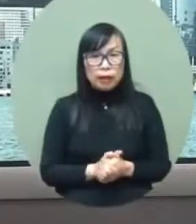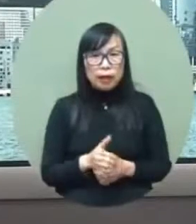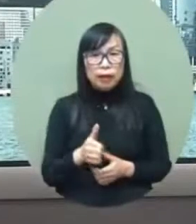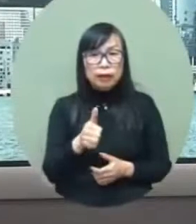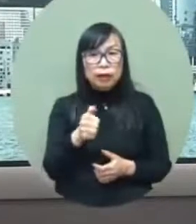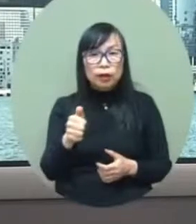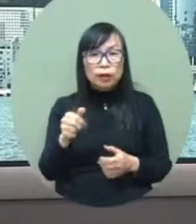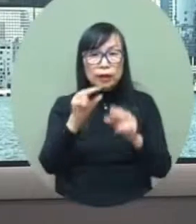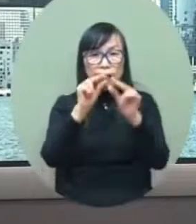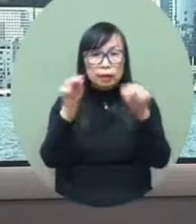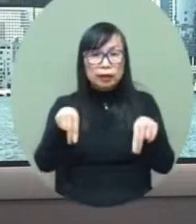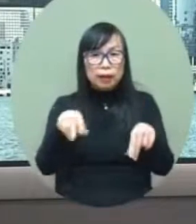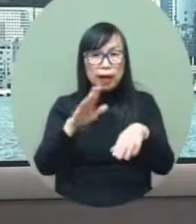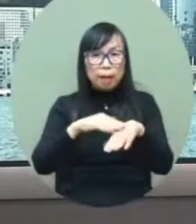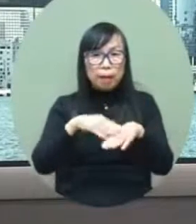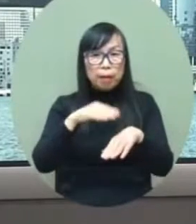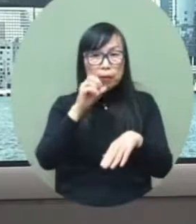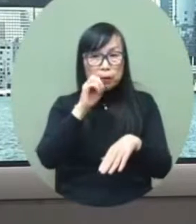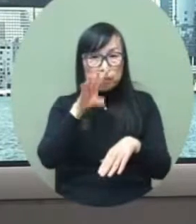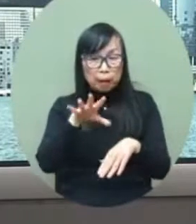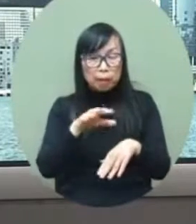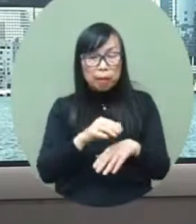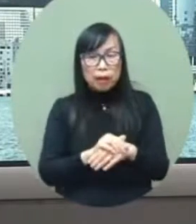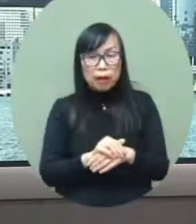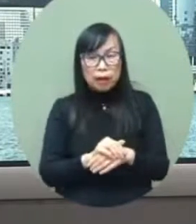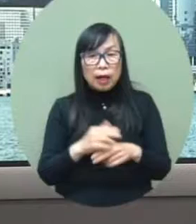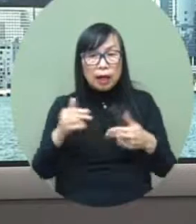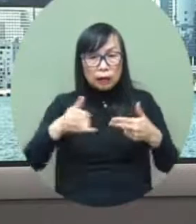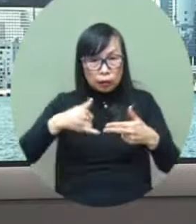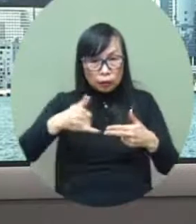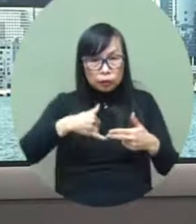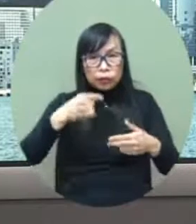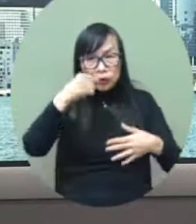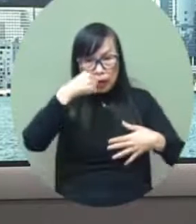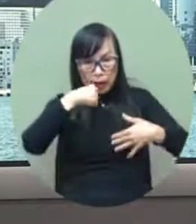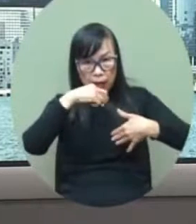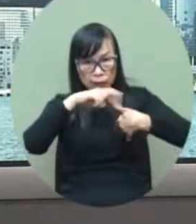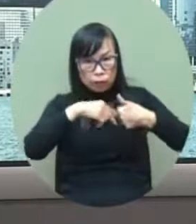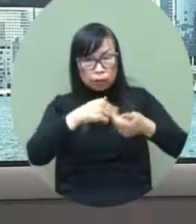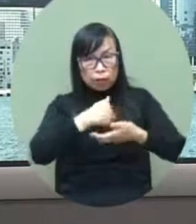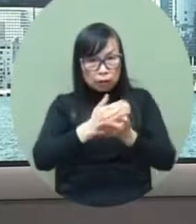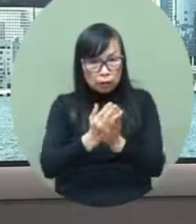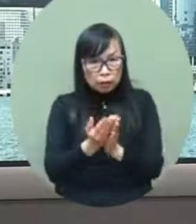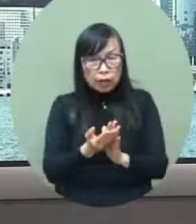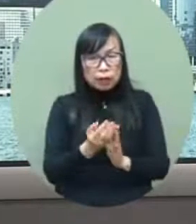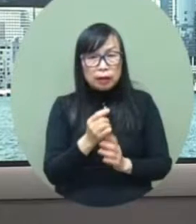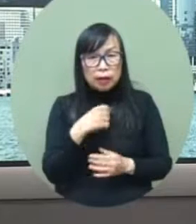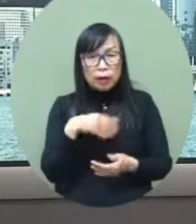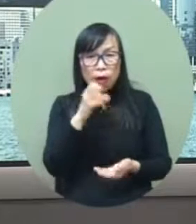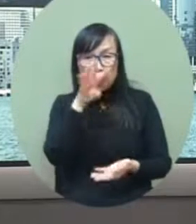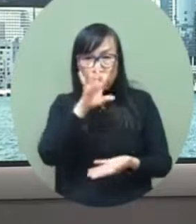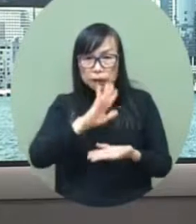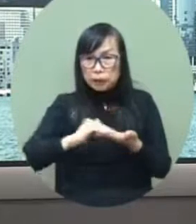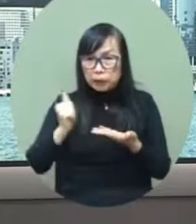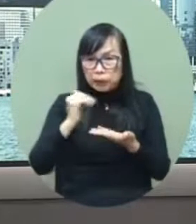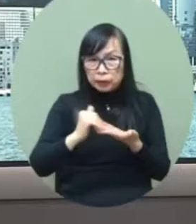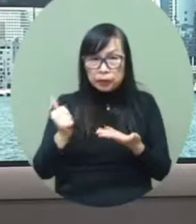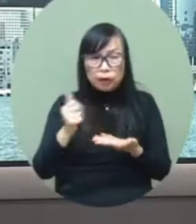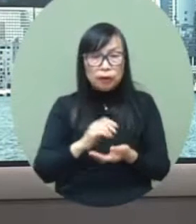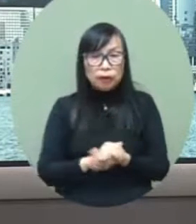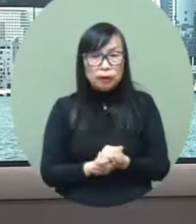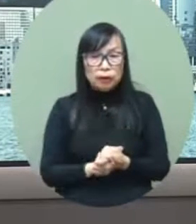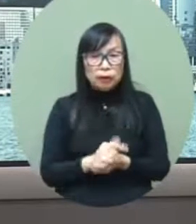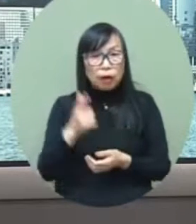Thank you for question. I just asked the question information, and code of I think it's very clear. I